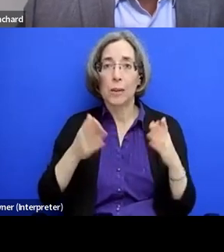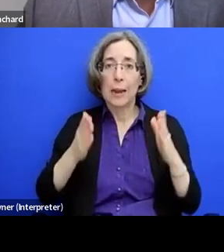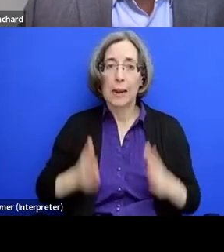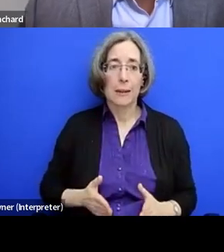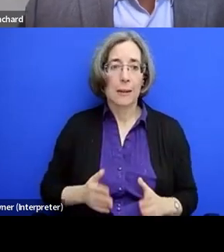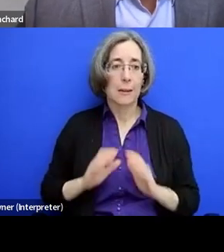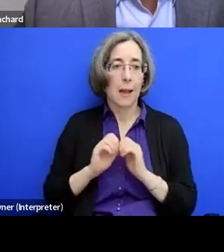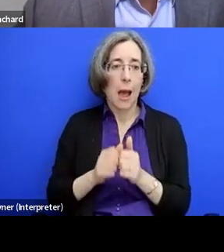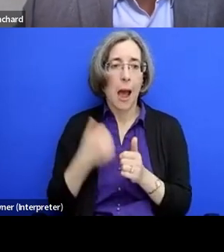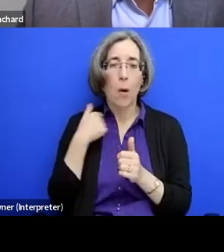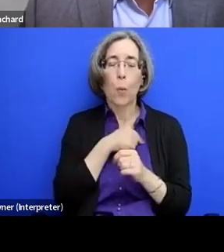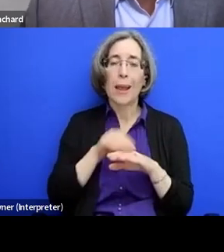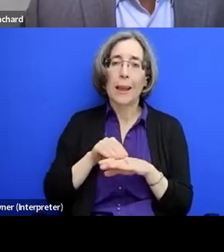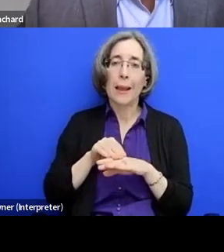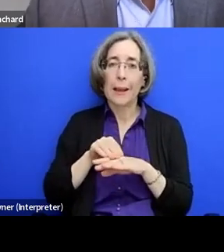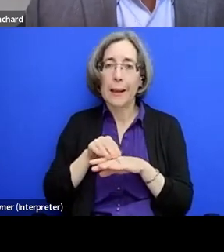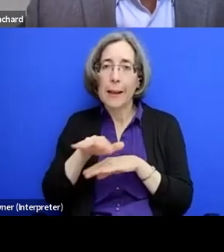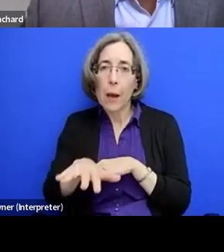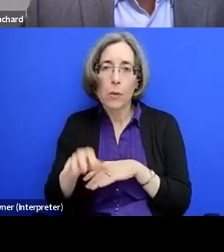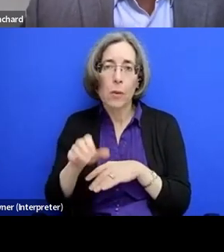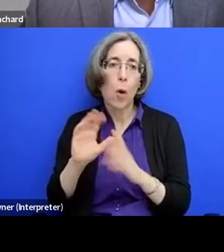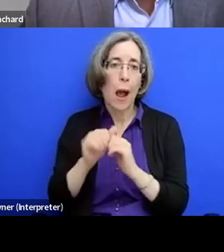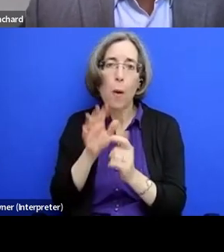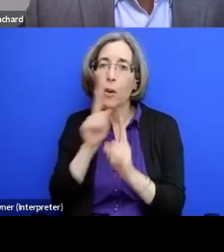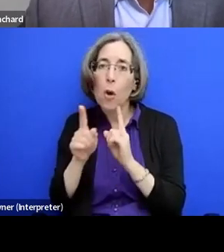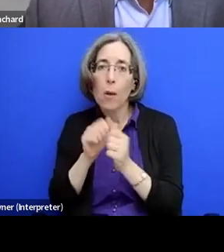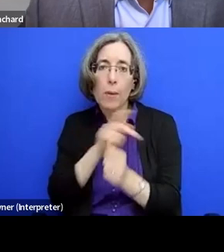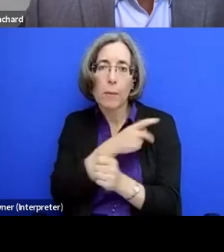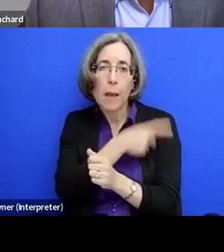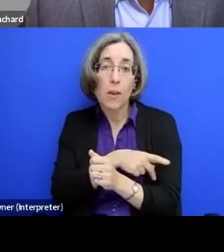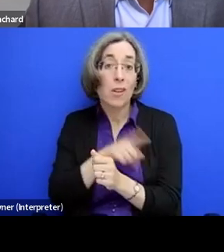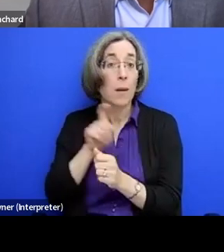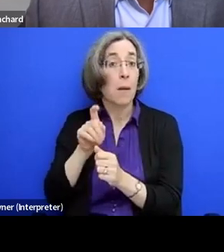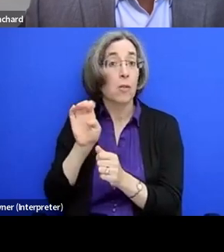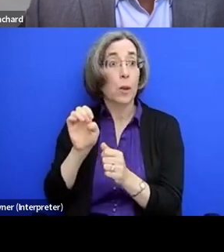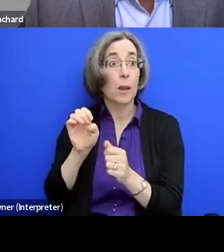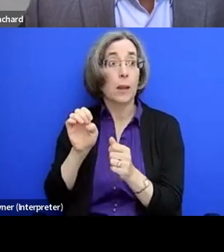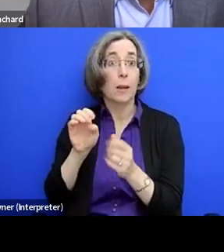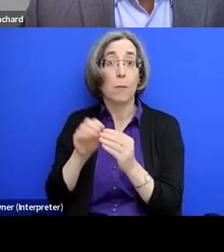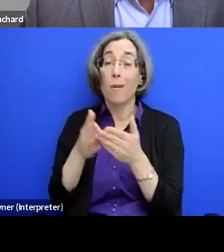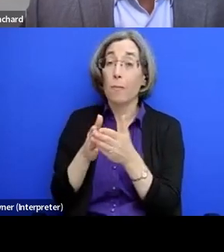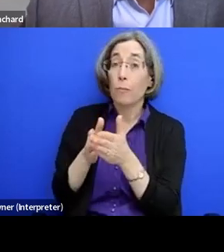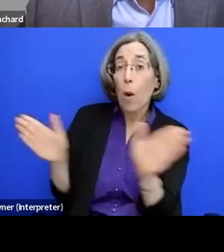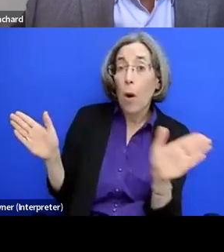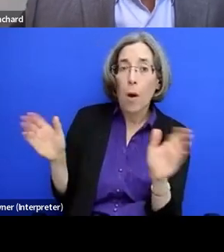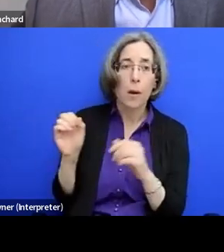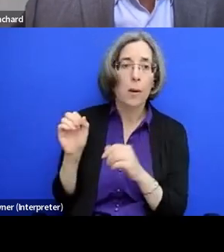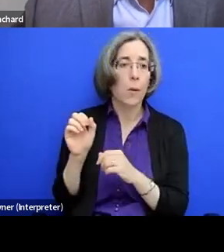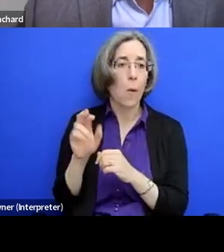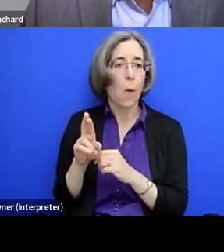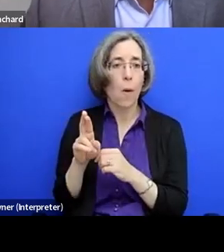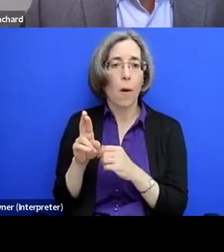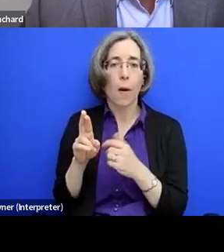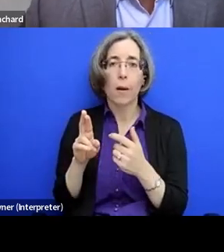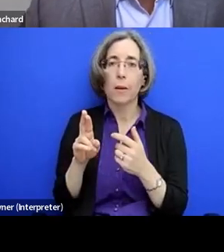know, counsel patients or we, we speak to patients? Does it just need to be broader? Is it, is there something that needs to be at a completely different